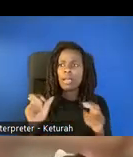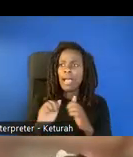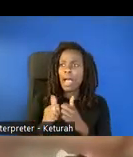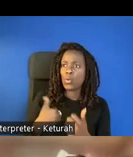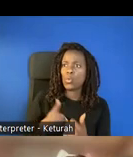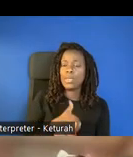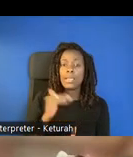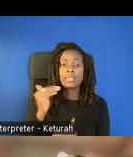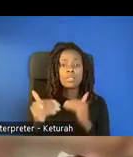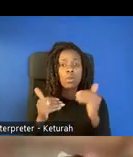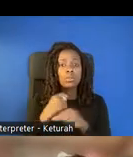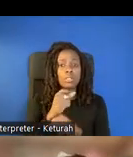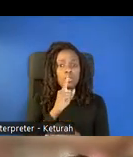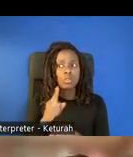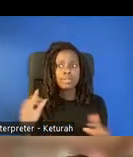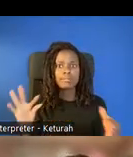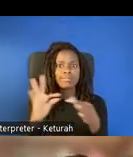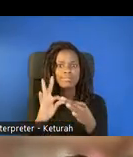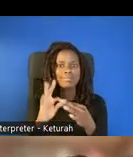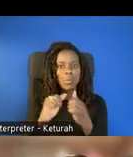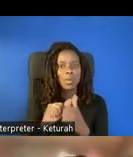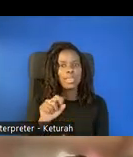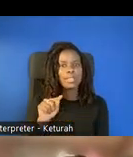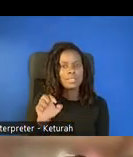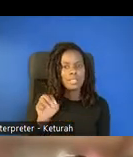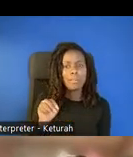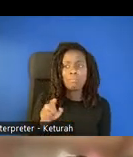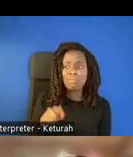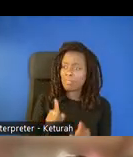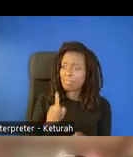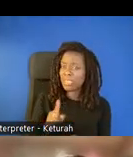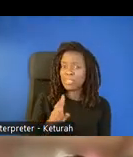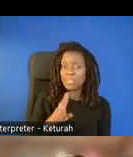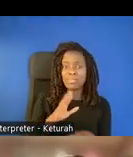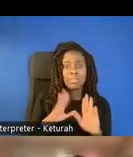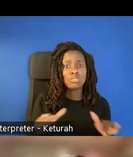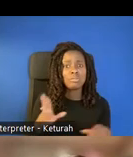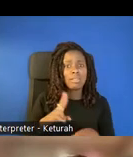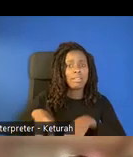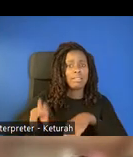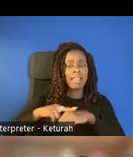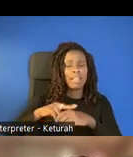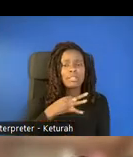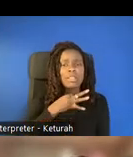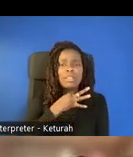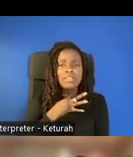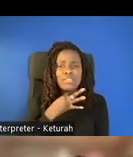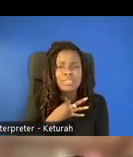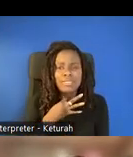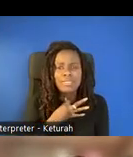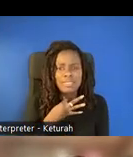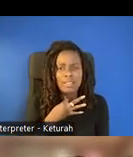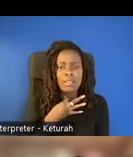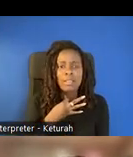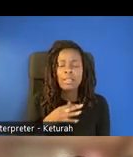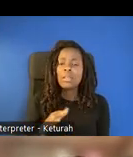connected to STEM. But this really taps into children's natural curiosity. And so I think to illustrate why it's important,